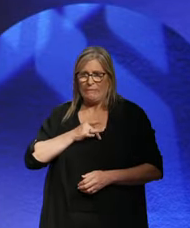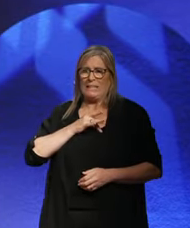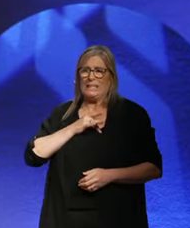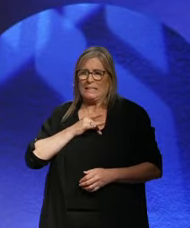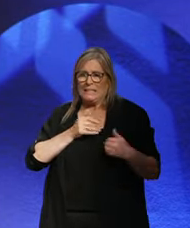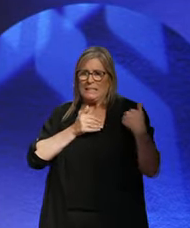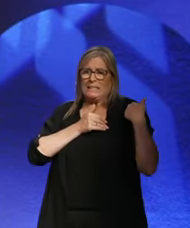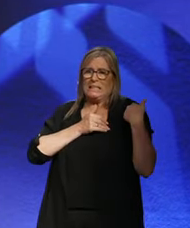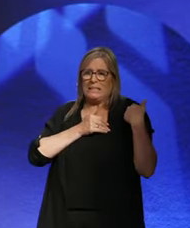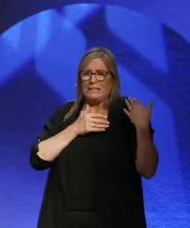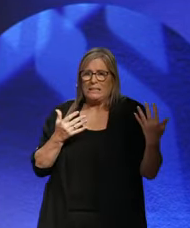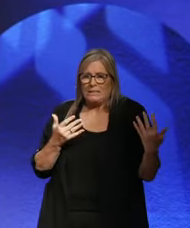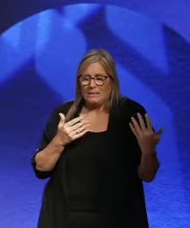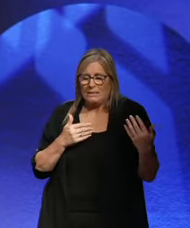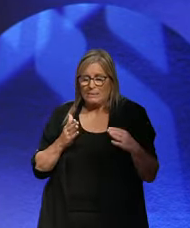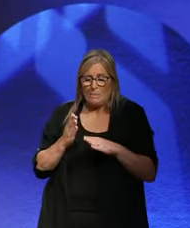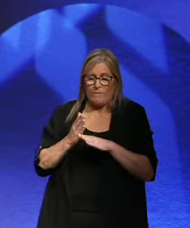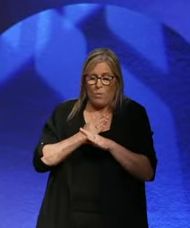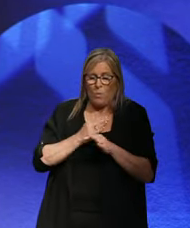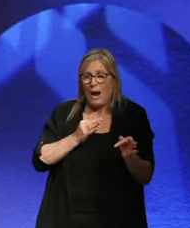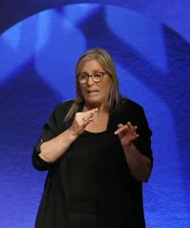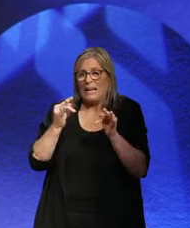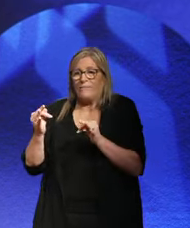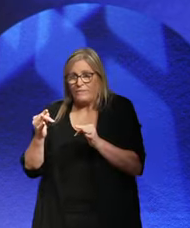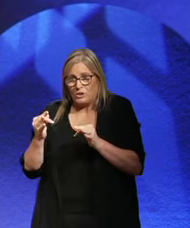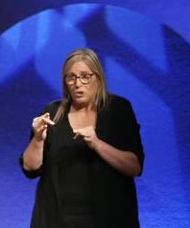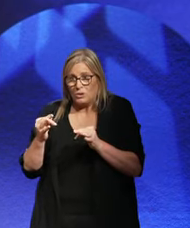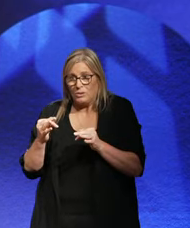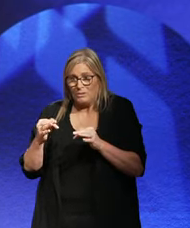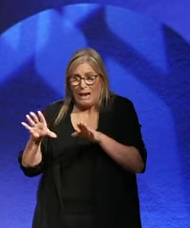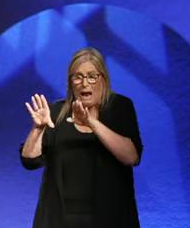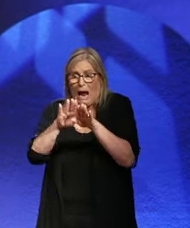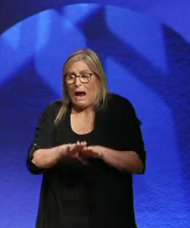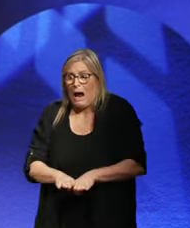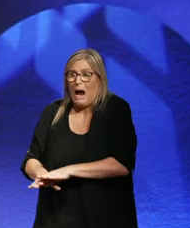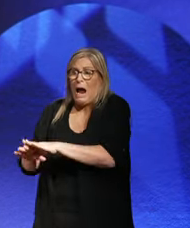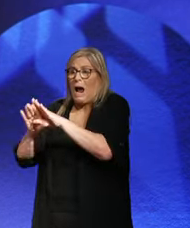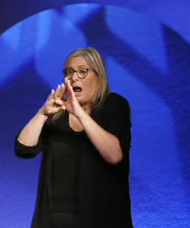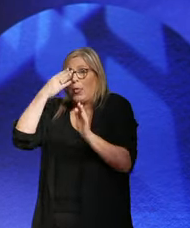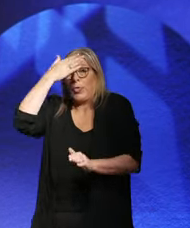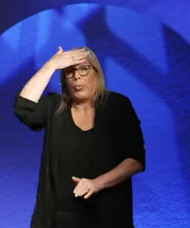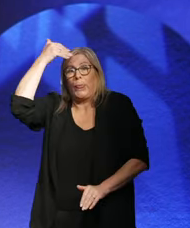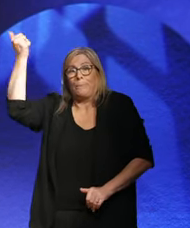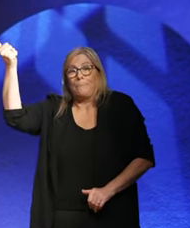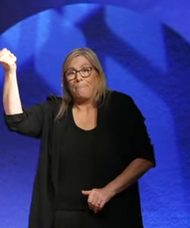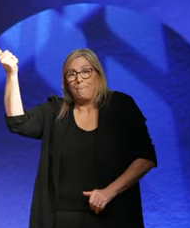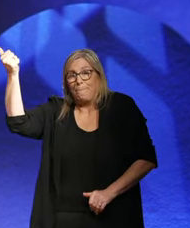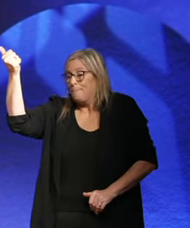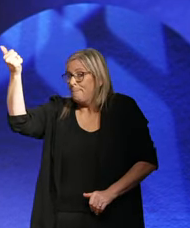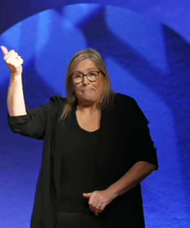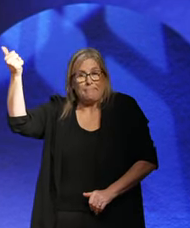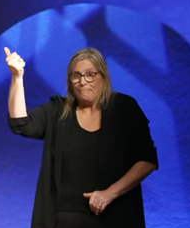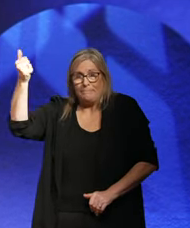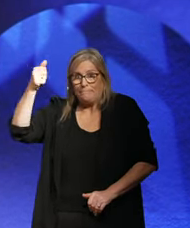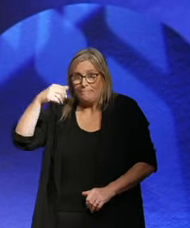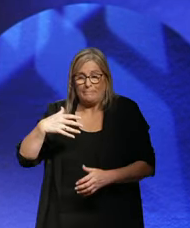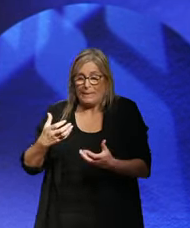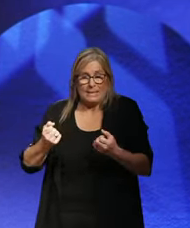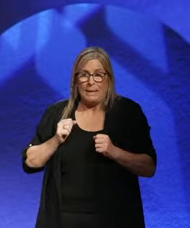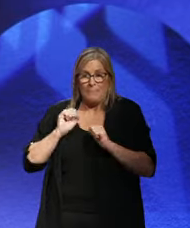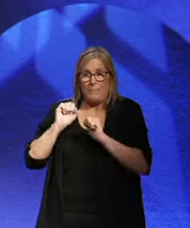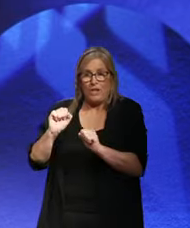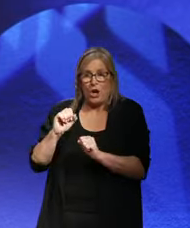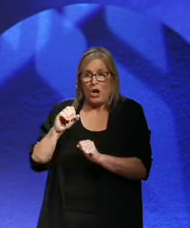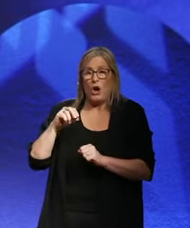for the war. And then after the war, collective amnesia where they refused to face up to the Nazi past as well.